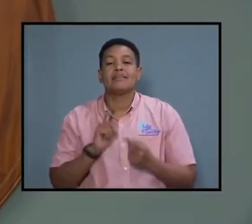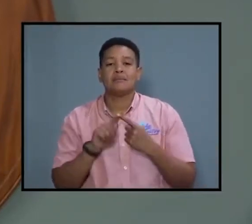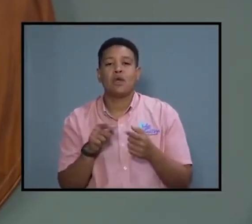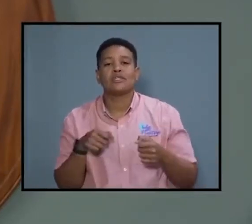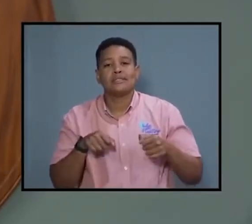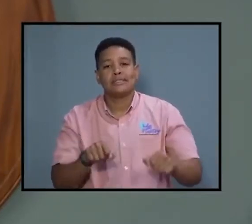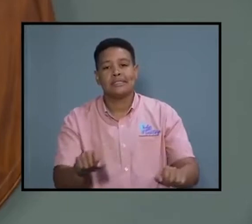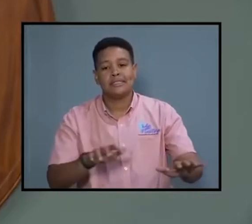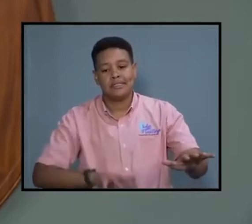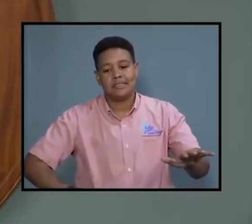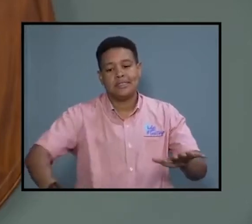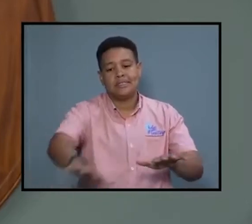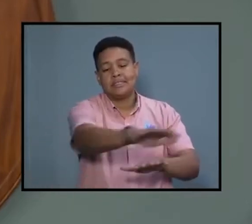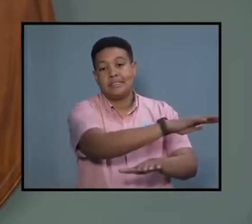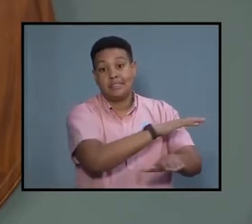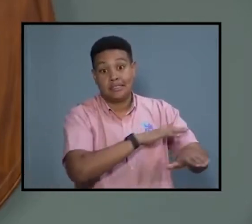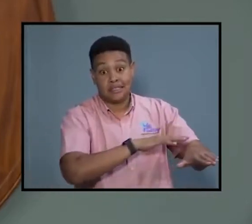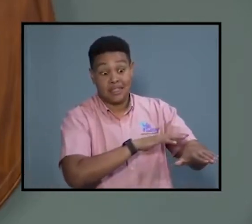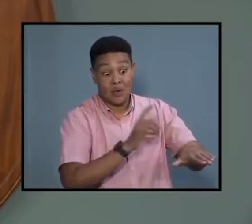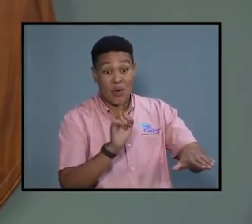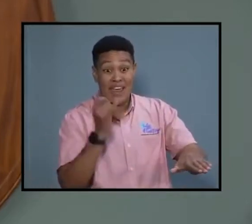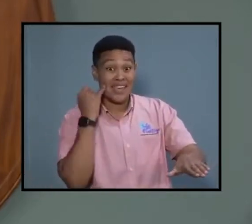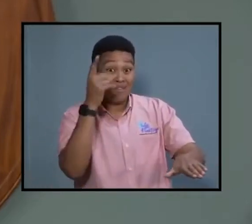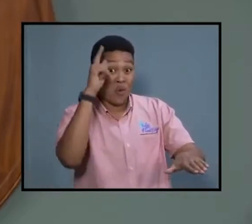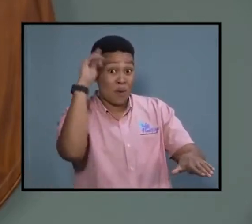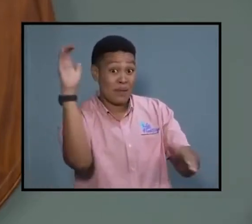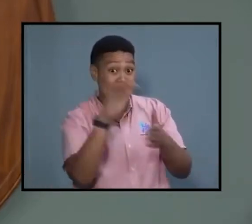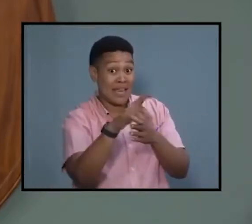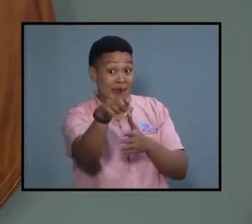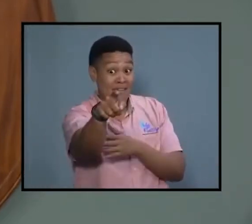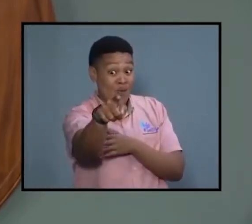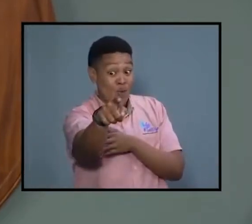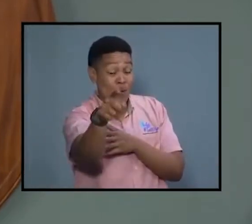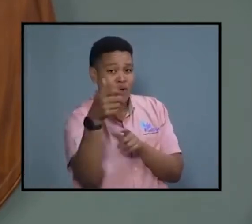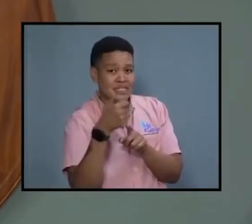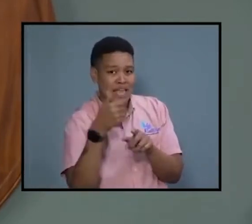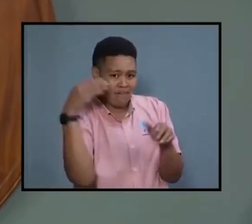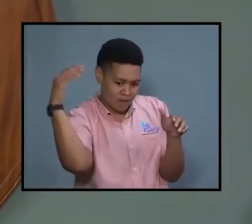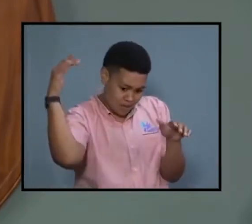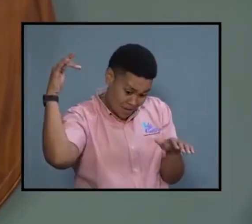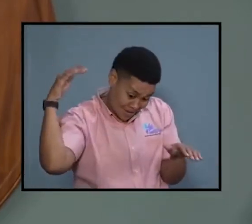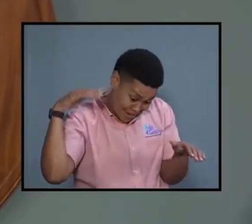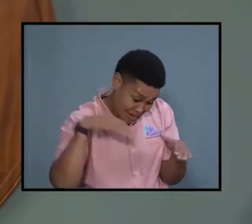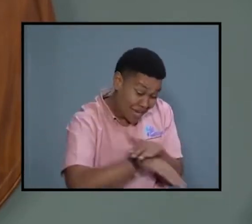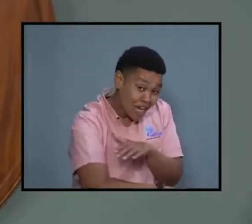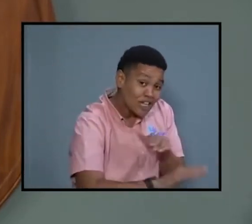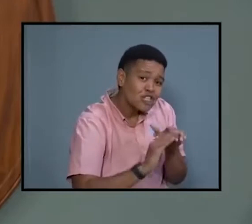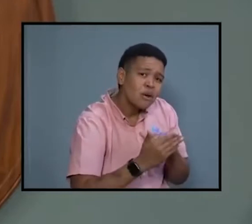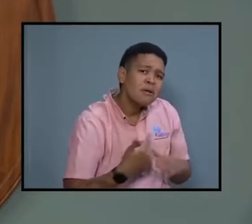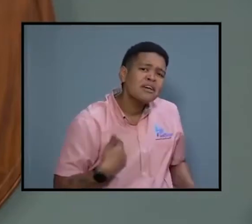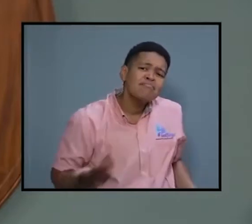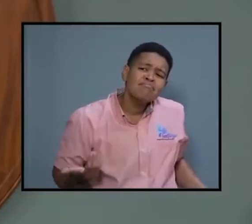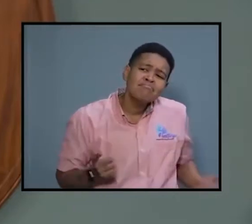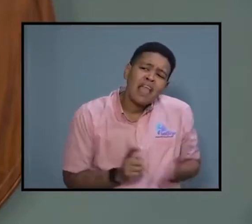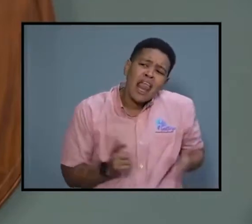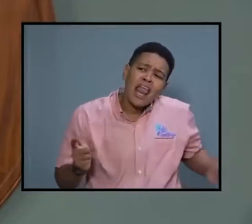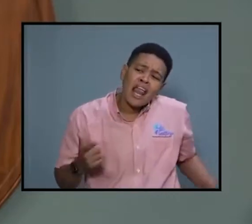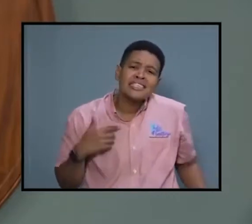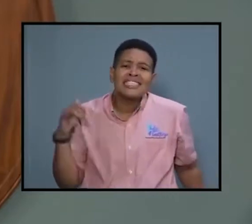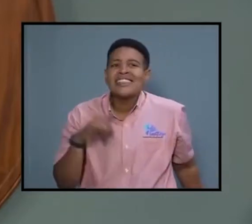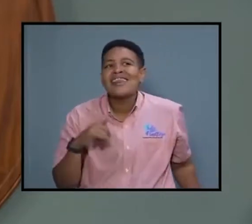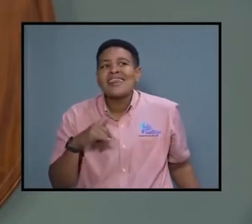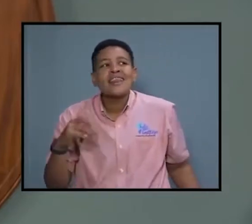to the point where if you believe you are going to enter Jamaica illegally and stay here,